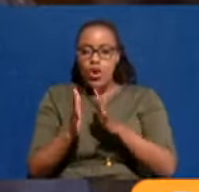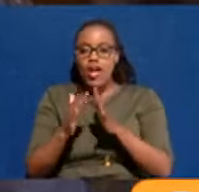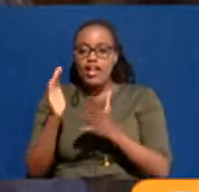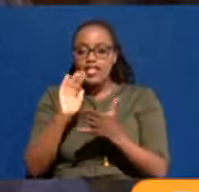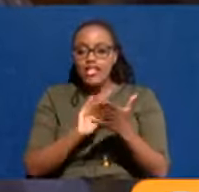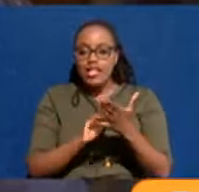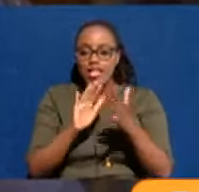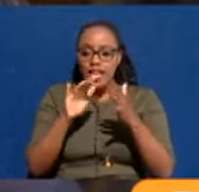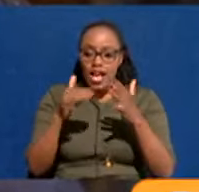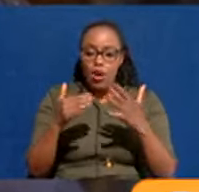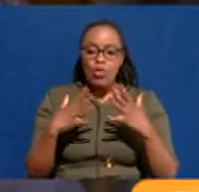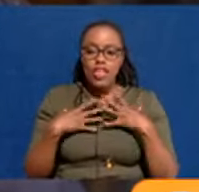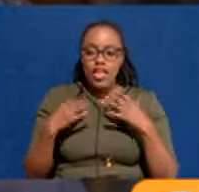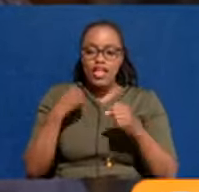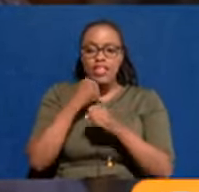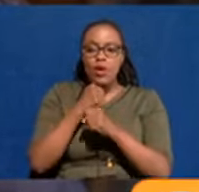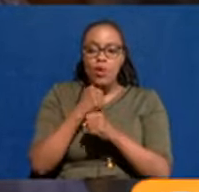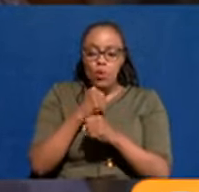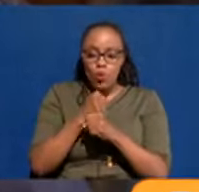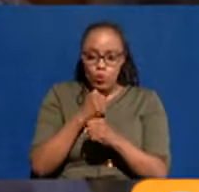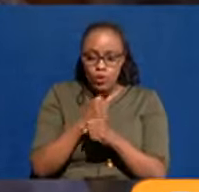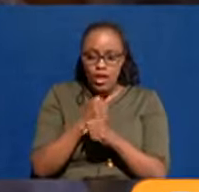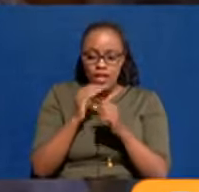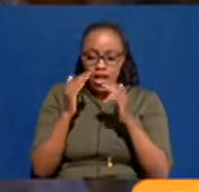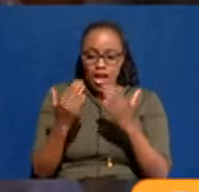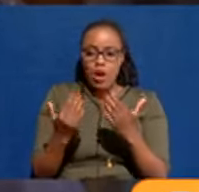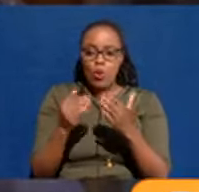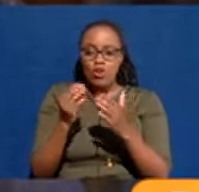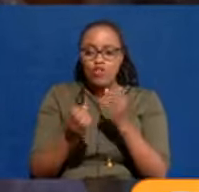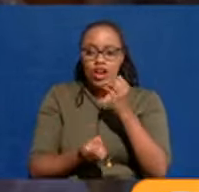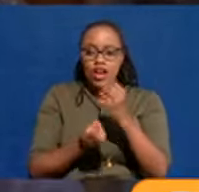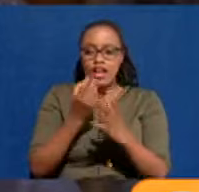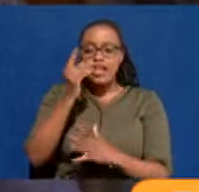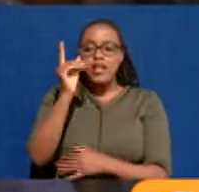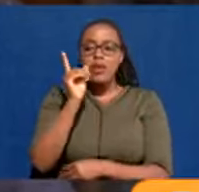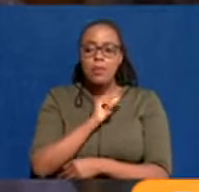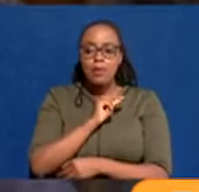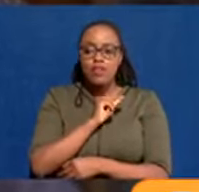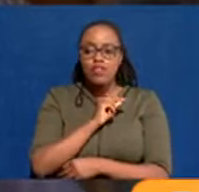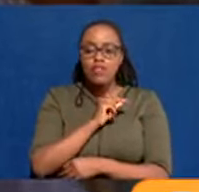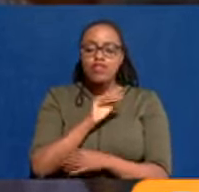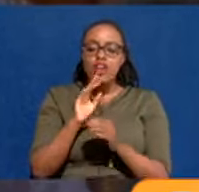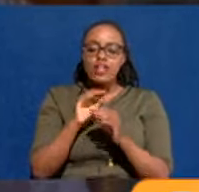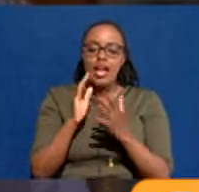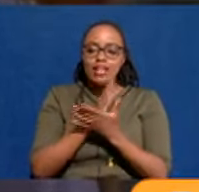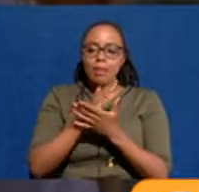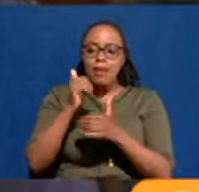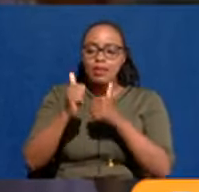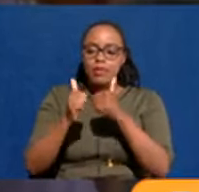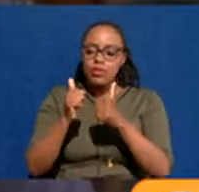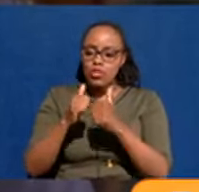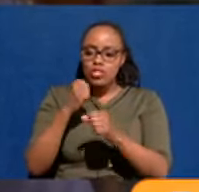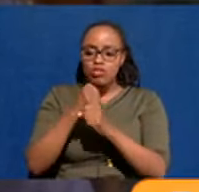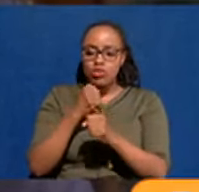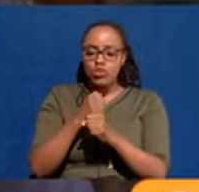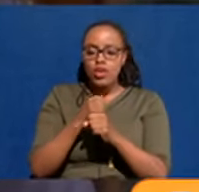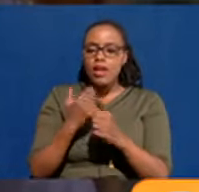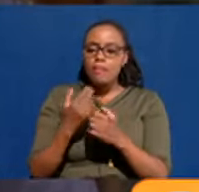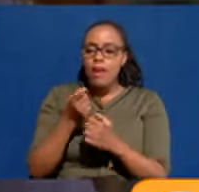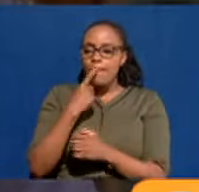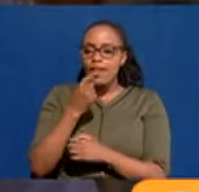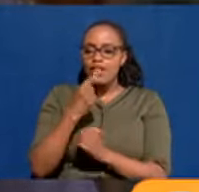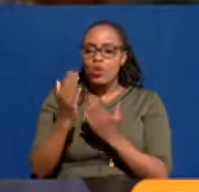health function is managed. So we've created a directorate that is managing medical services,